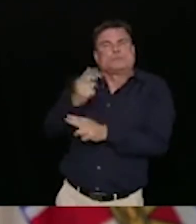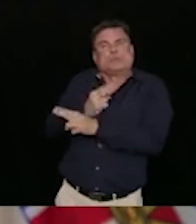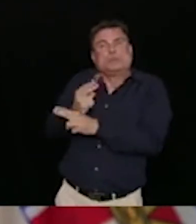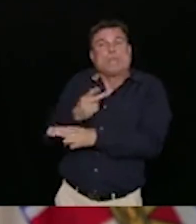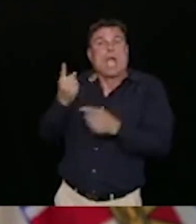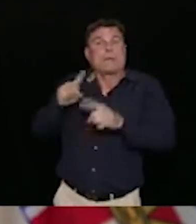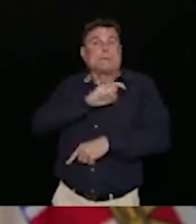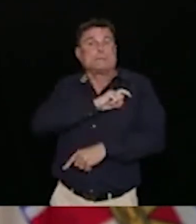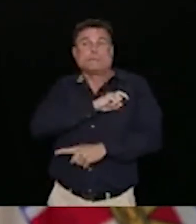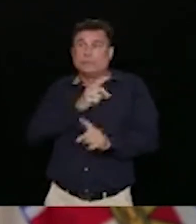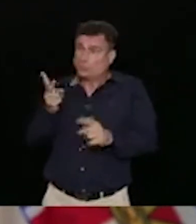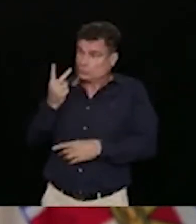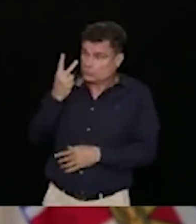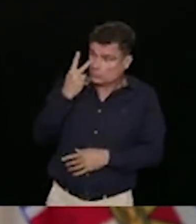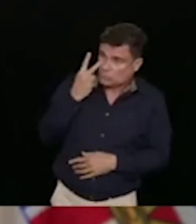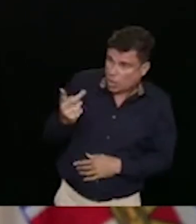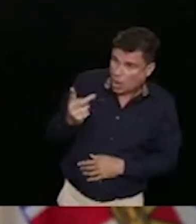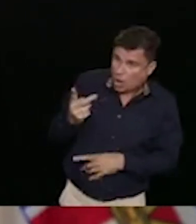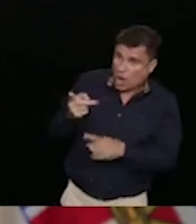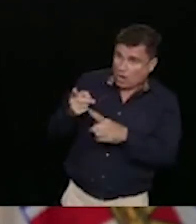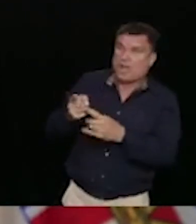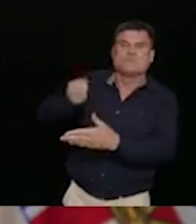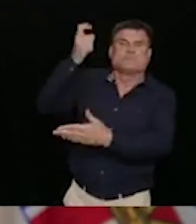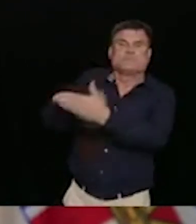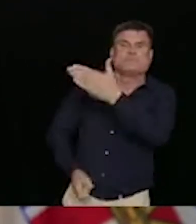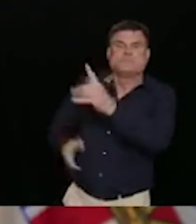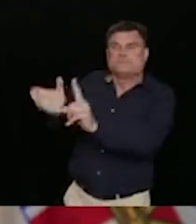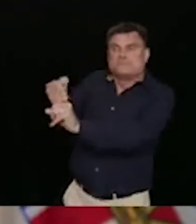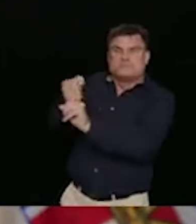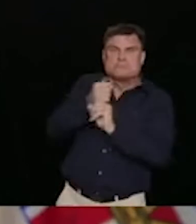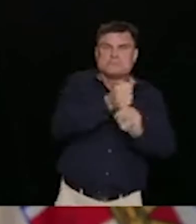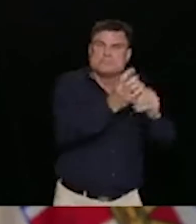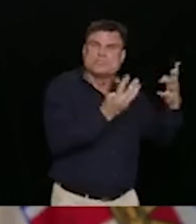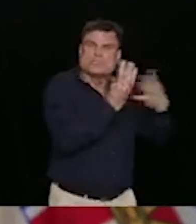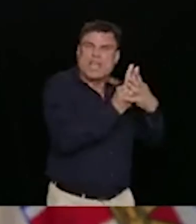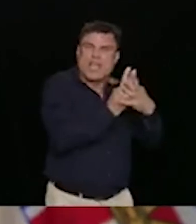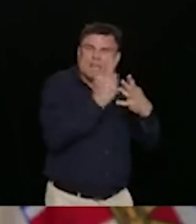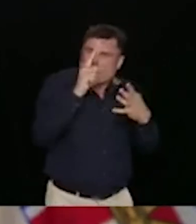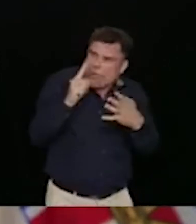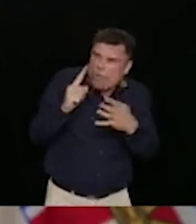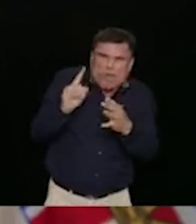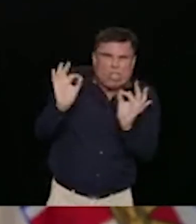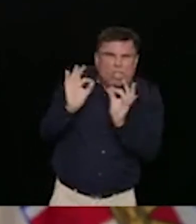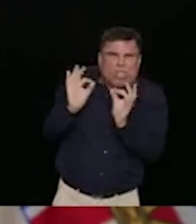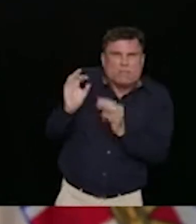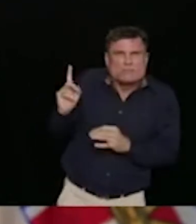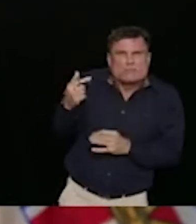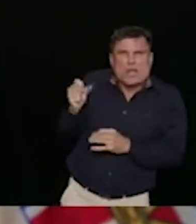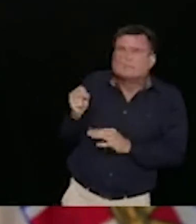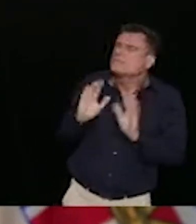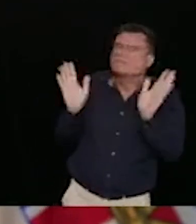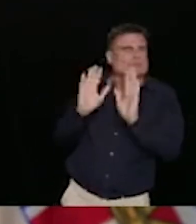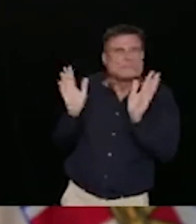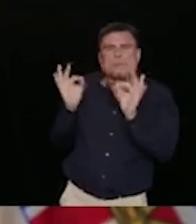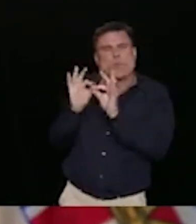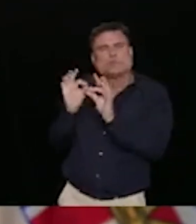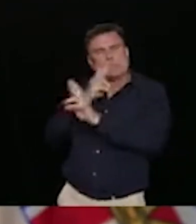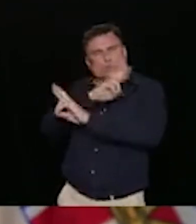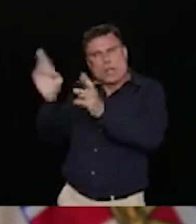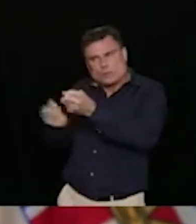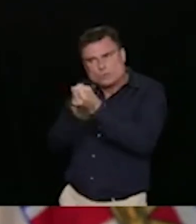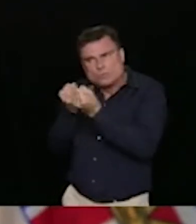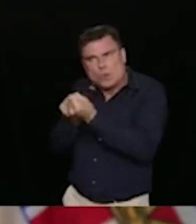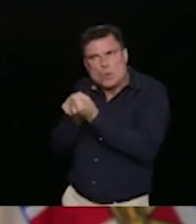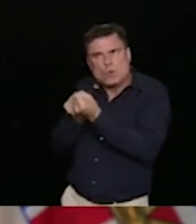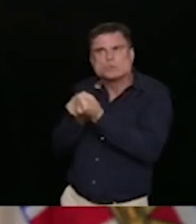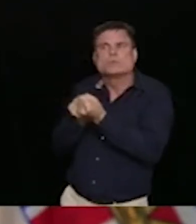step that we can move forward on together. And there is no more important time for us to do that than now. When we are seeing